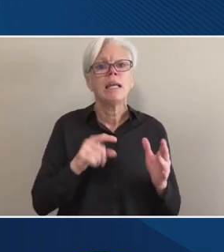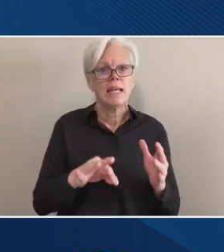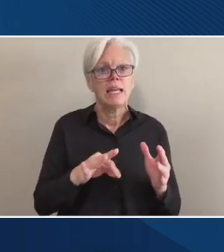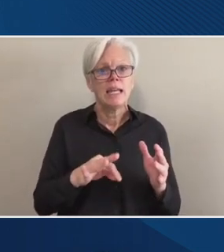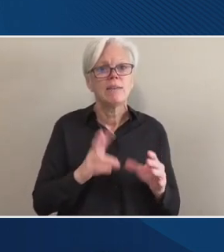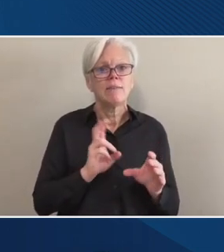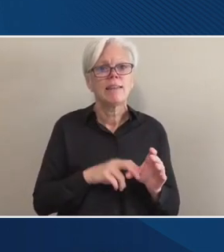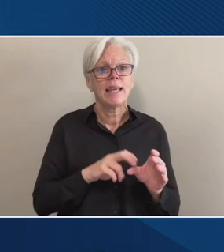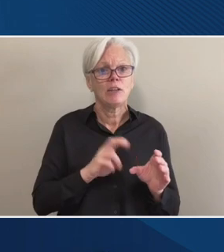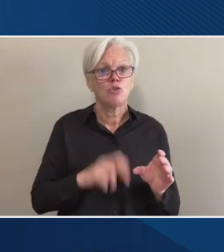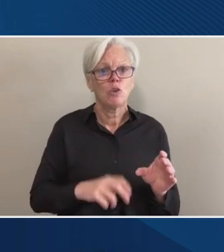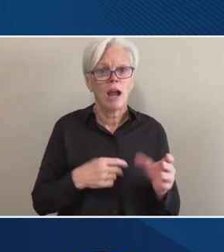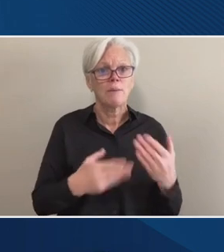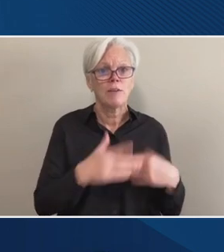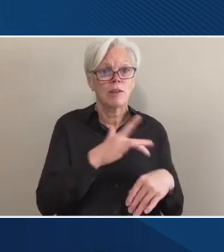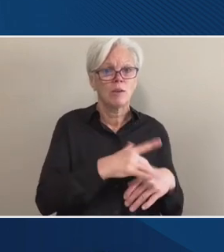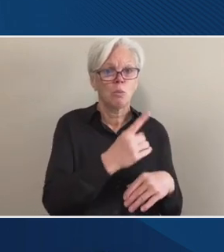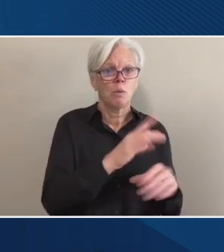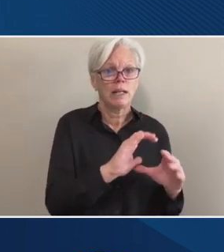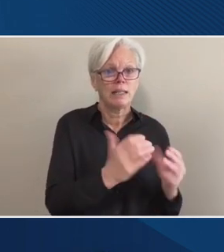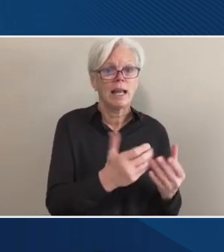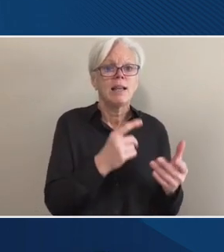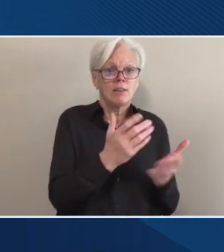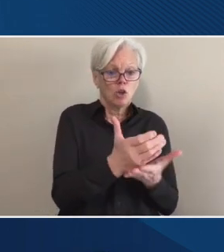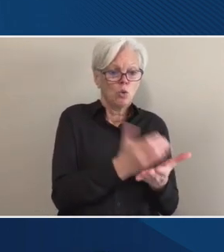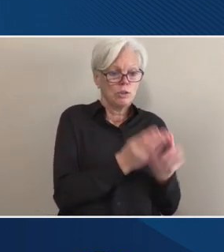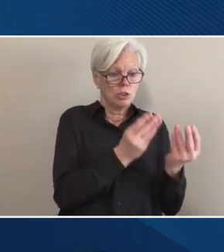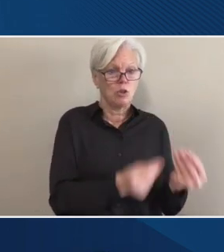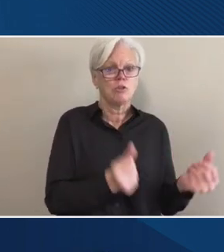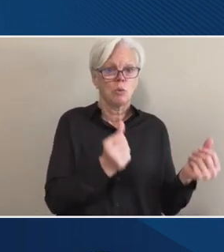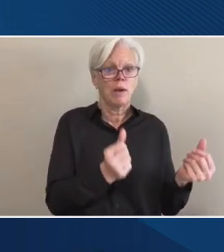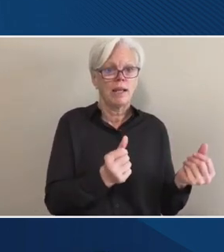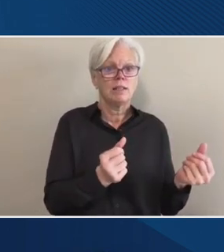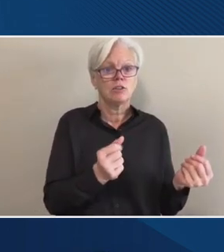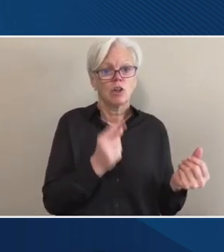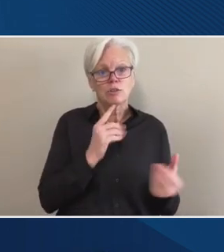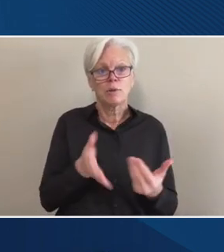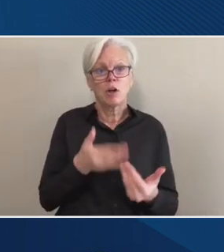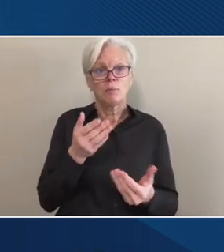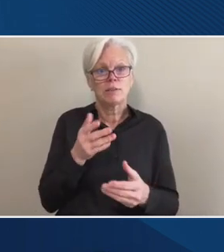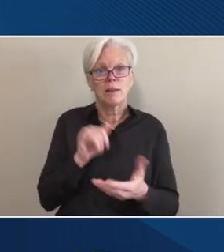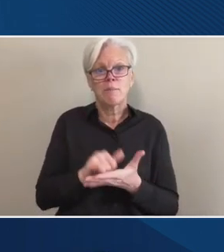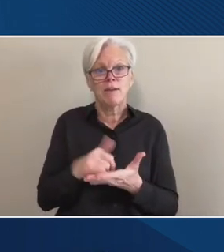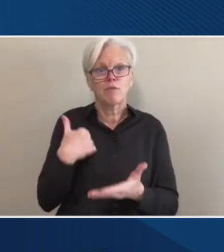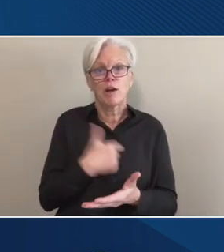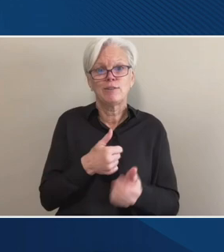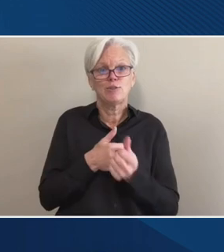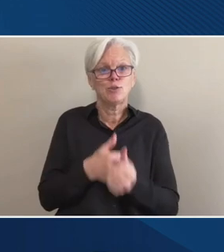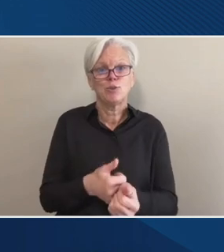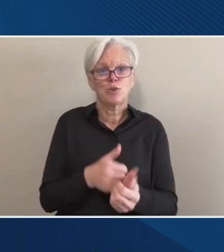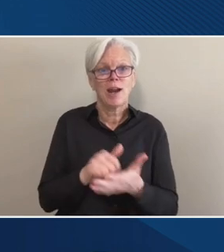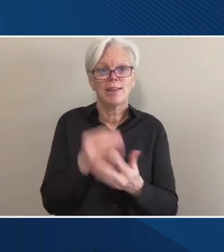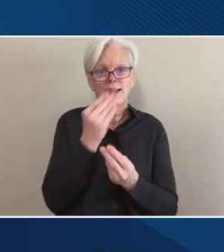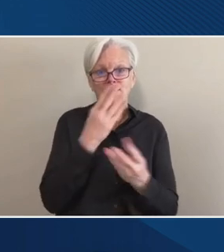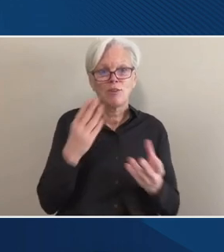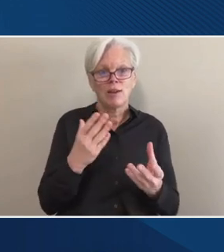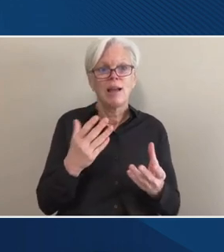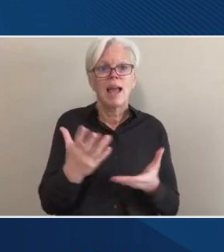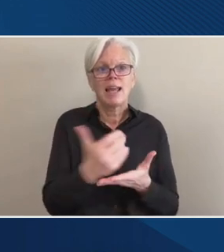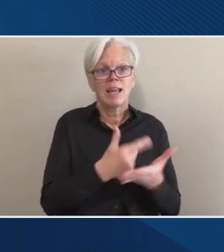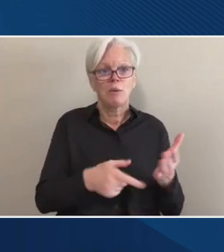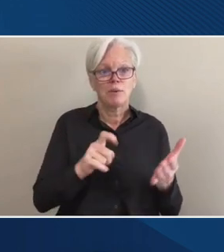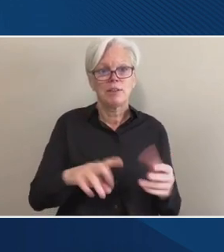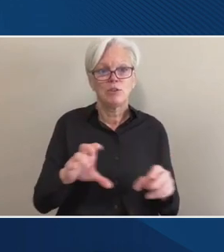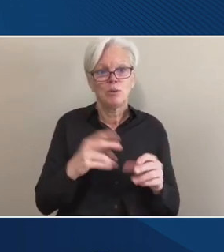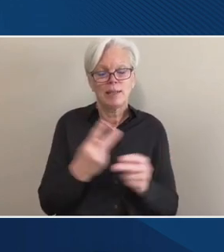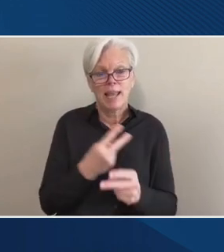class, that course goes away. So it has been nearly impossible for us to track that information and get the information we need to do the calculations.